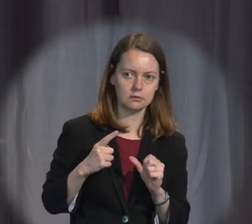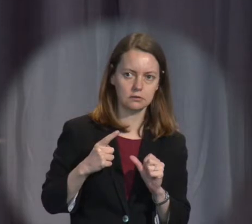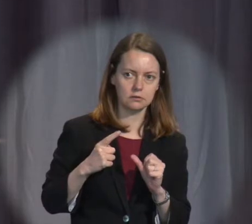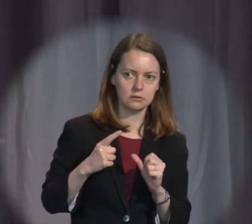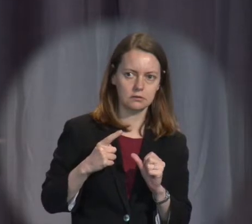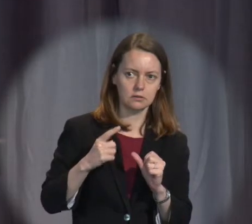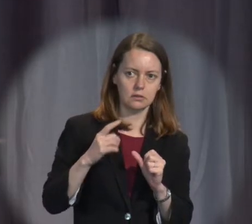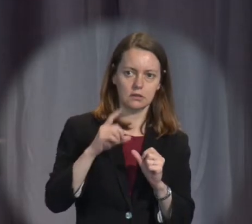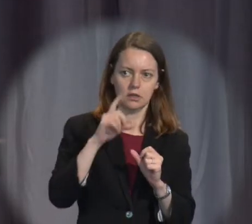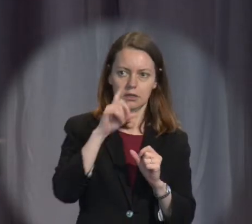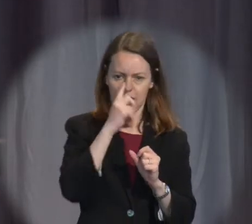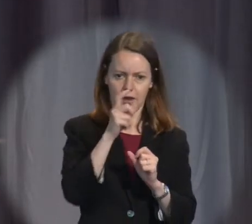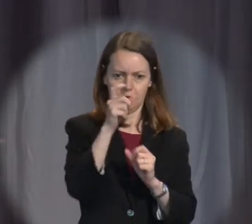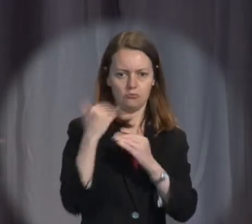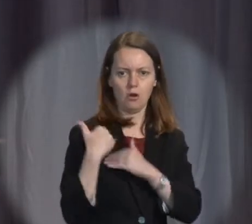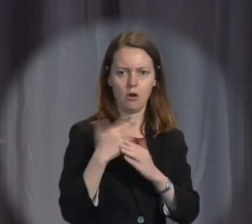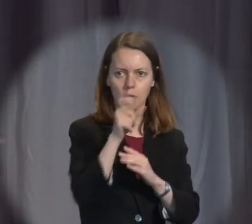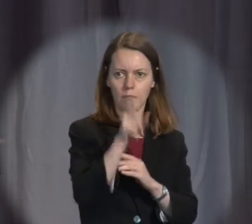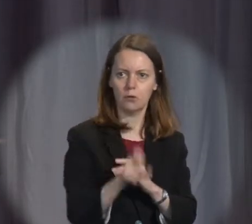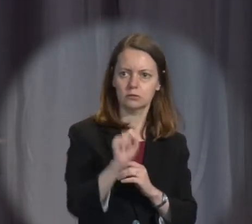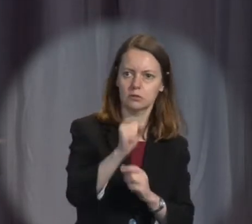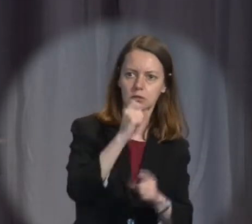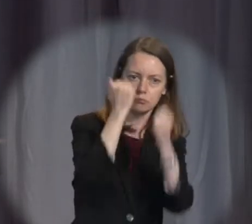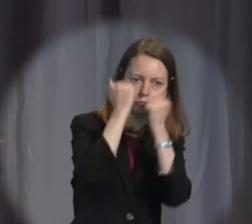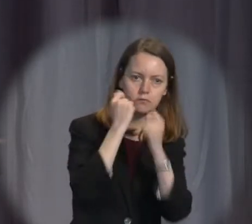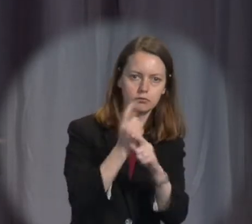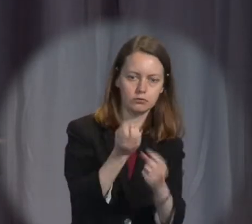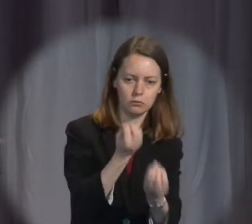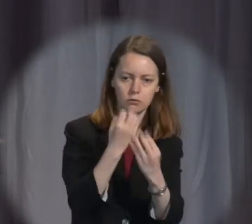explicitly rejected by the government in their memorandum